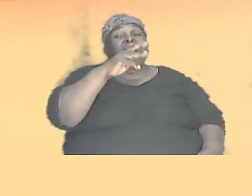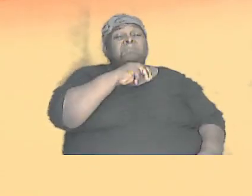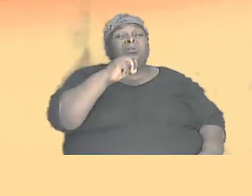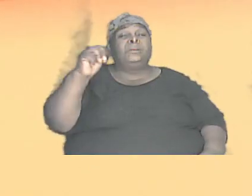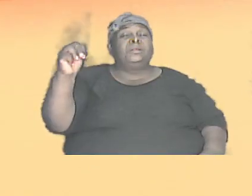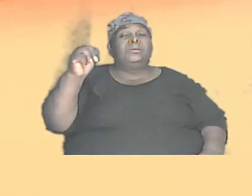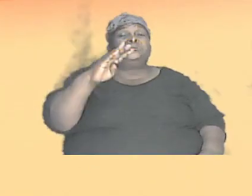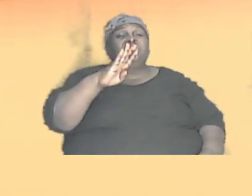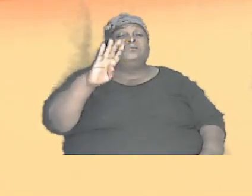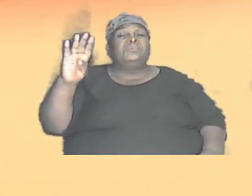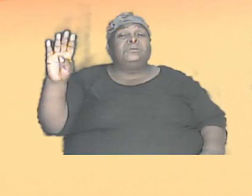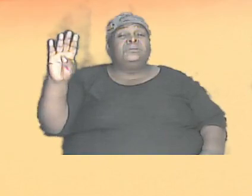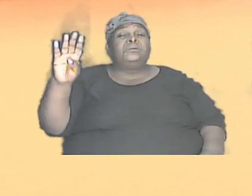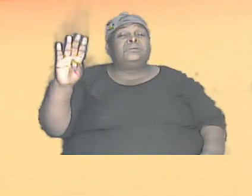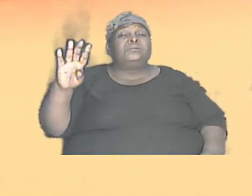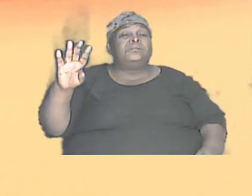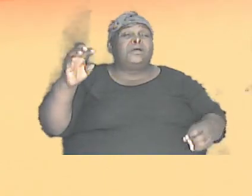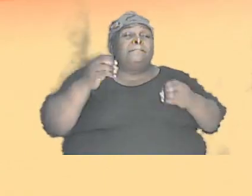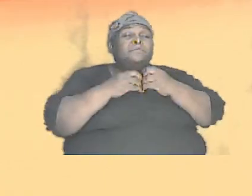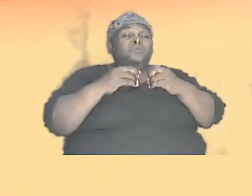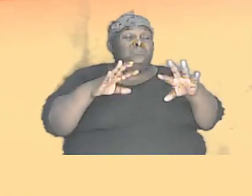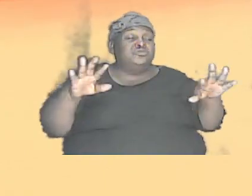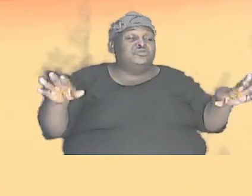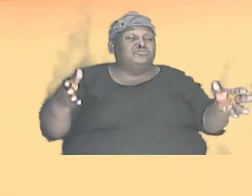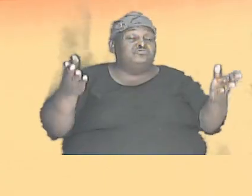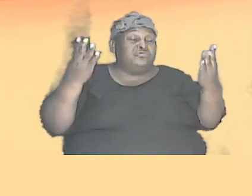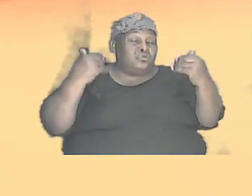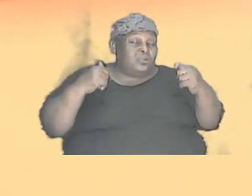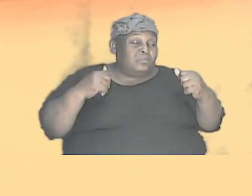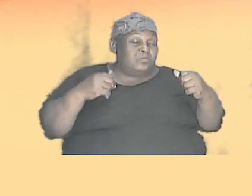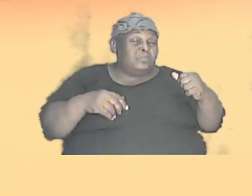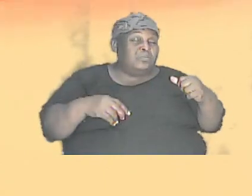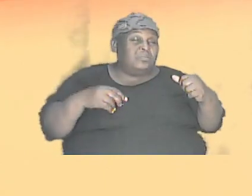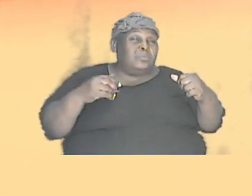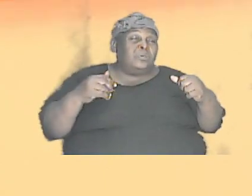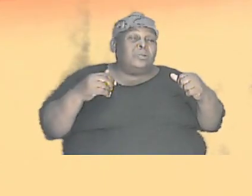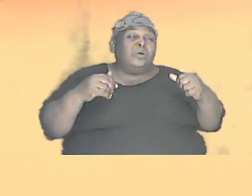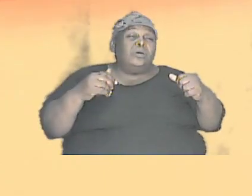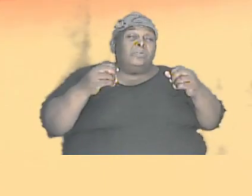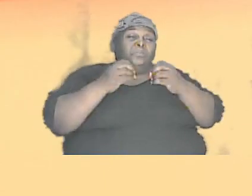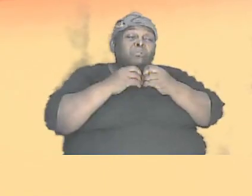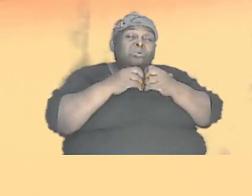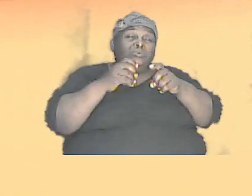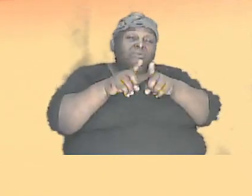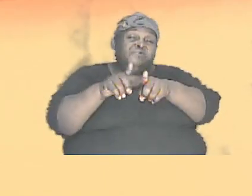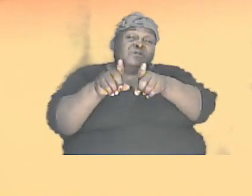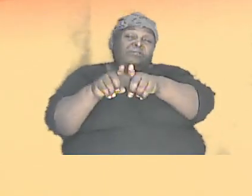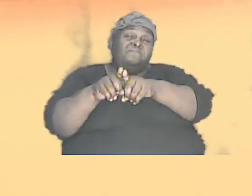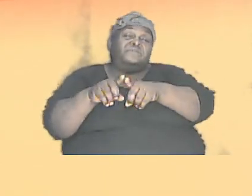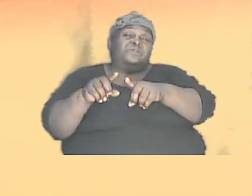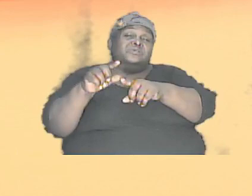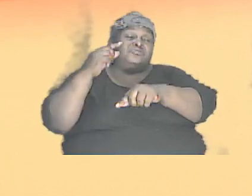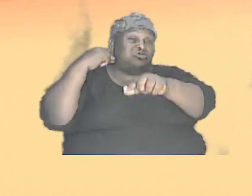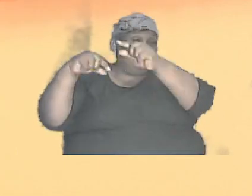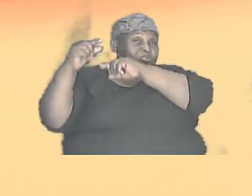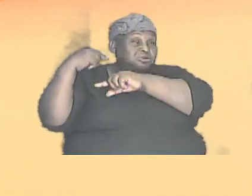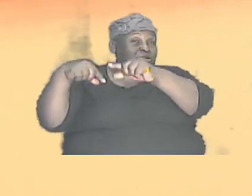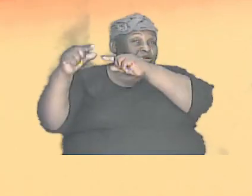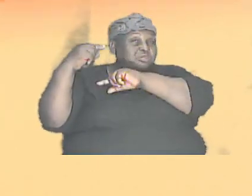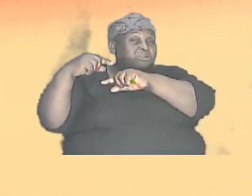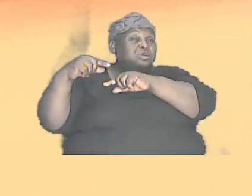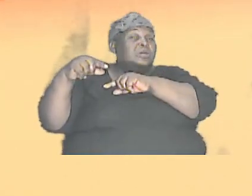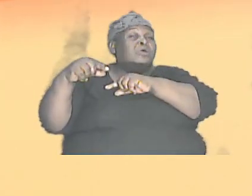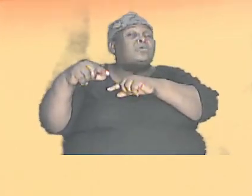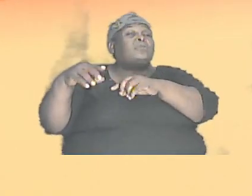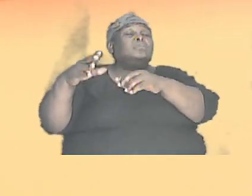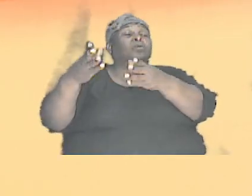and therefore the more children come is the more different genes will mix up together and it is